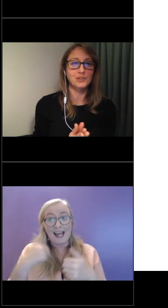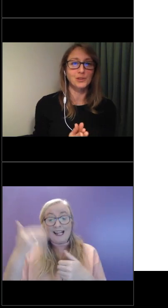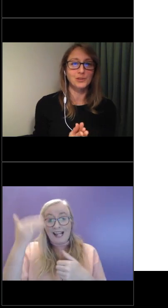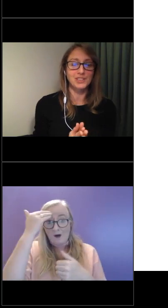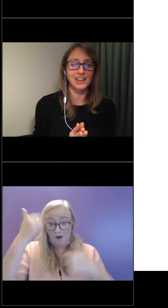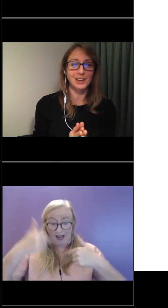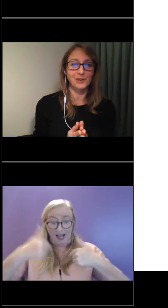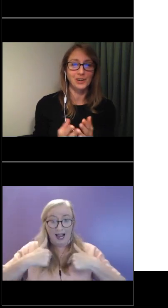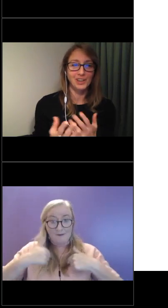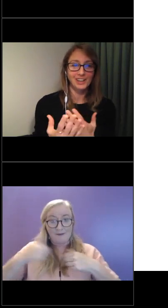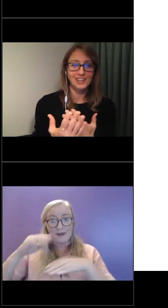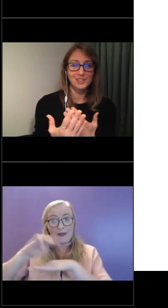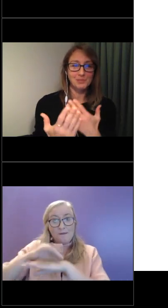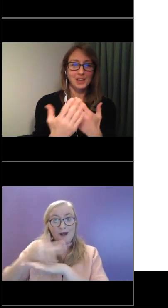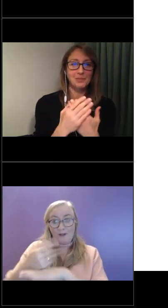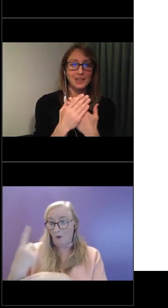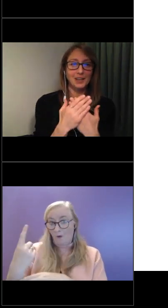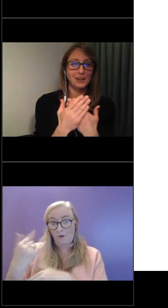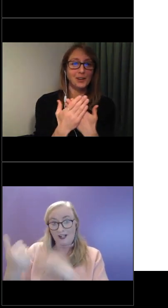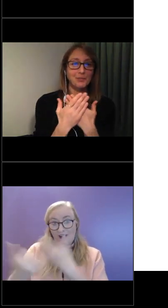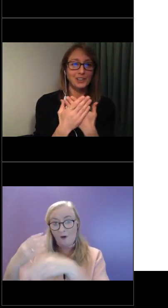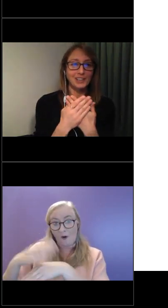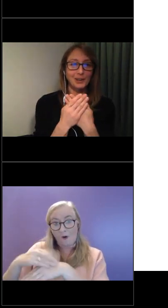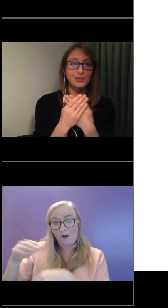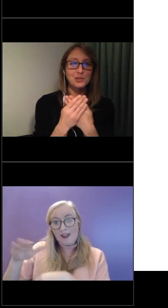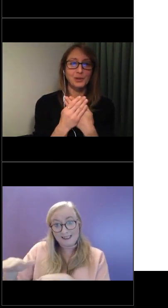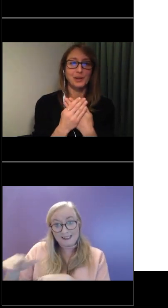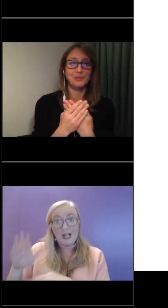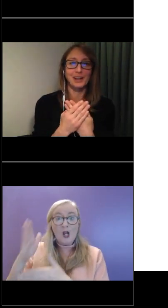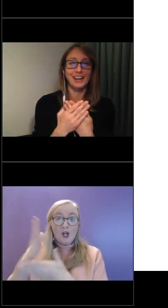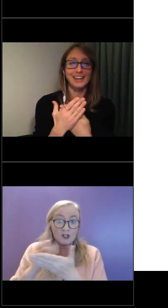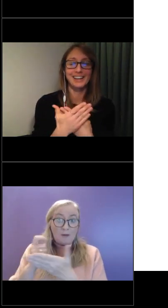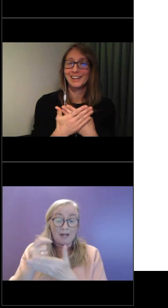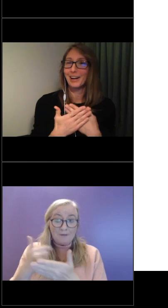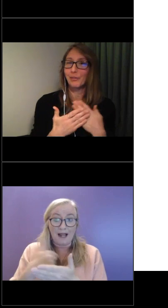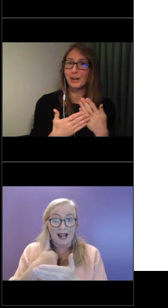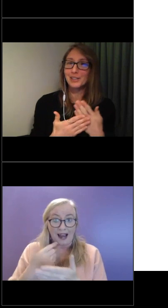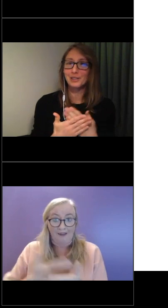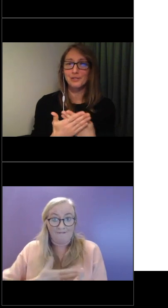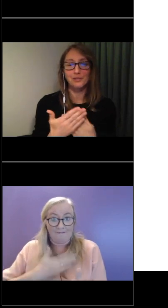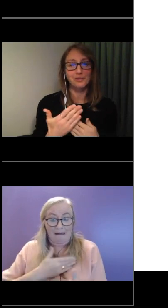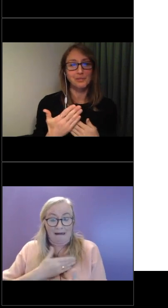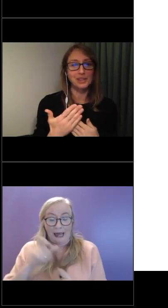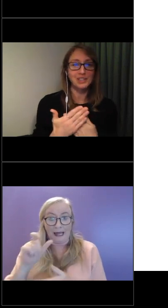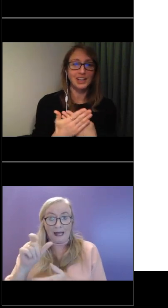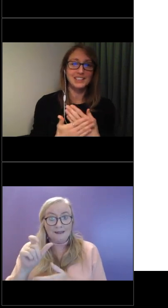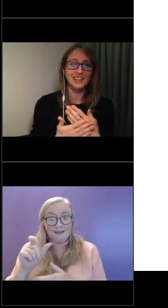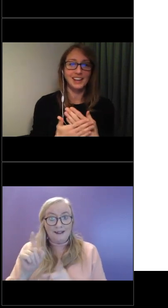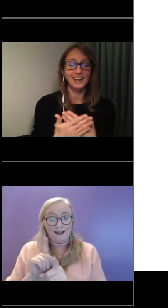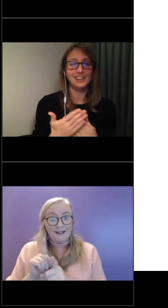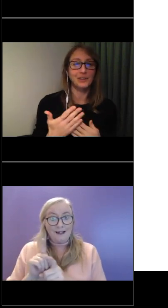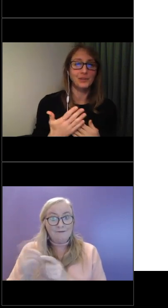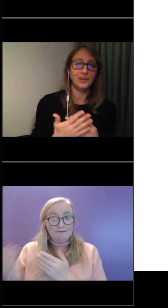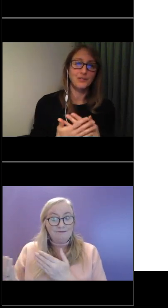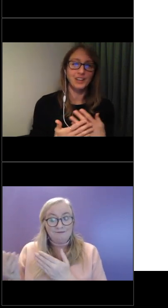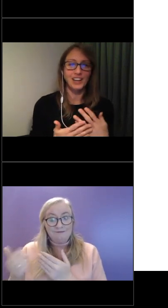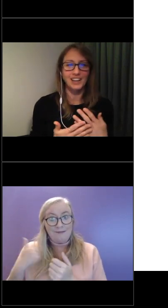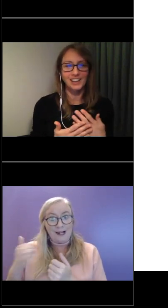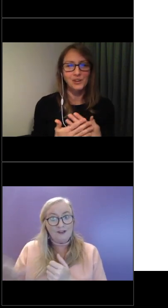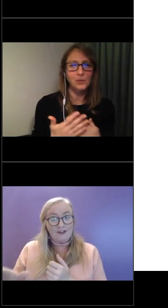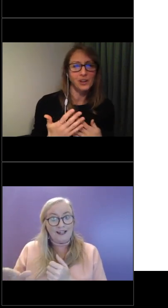parent of a one year old and how sometimes that can come really close where my awareness of my child and I